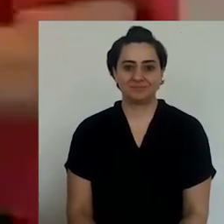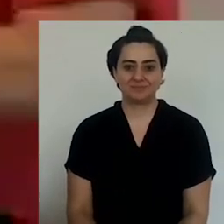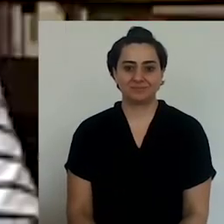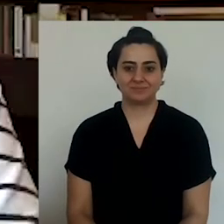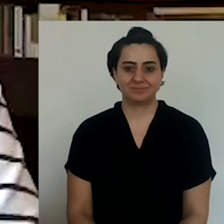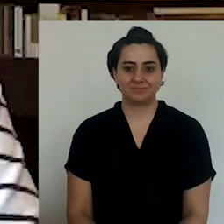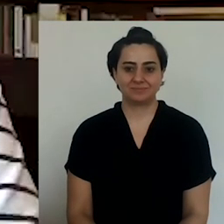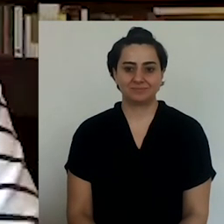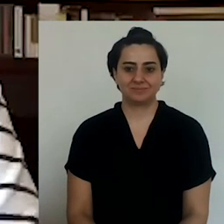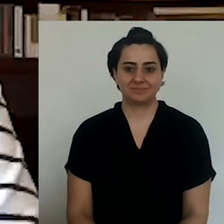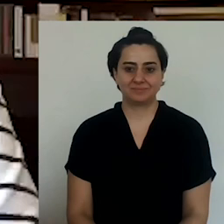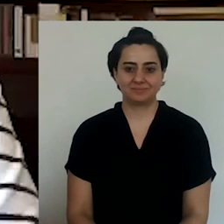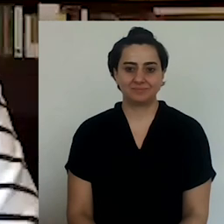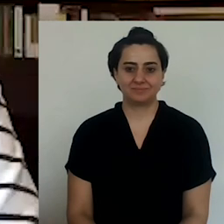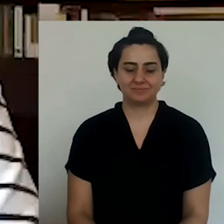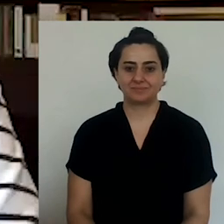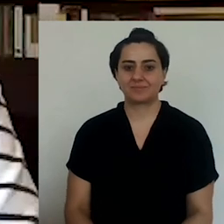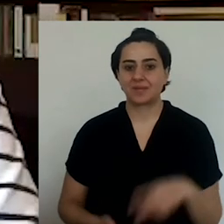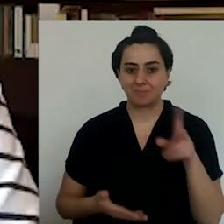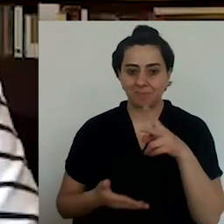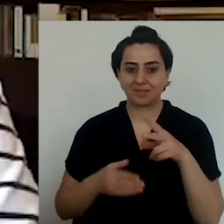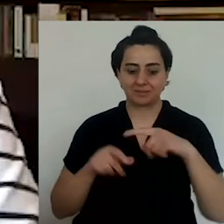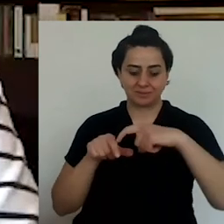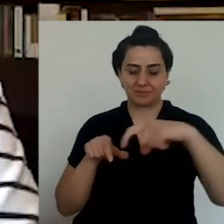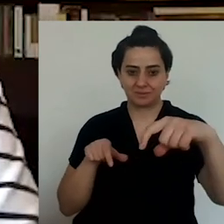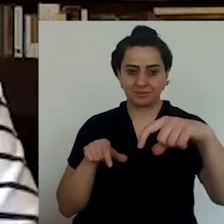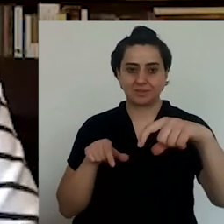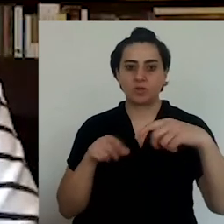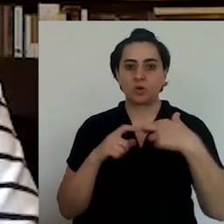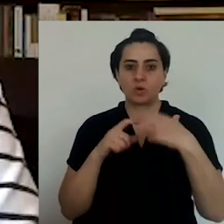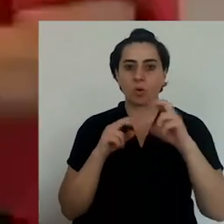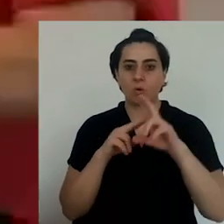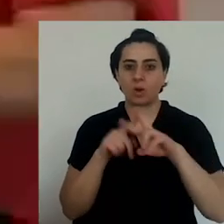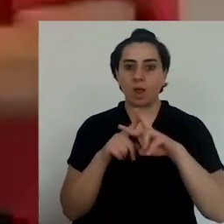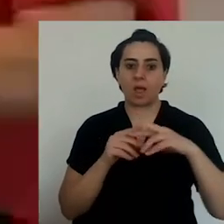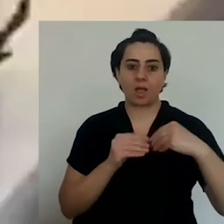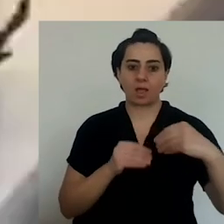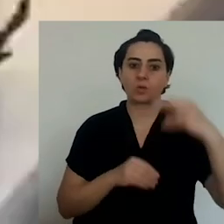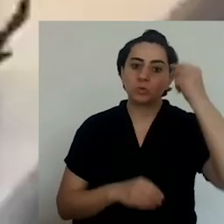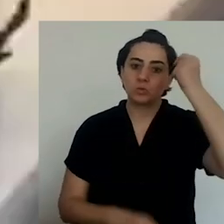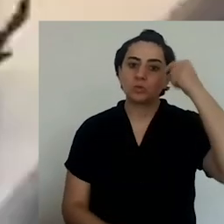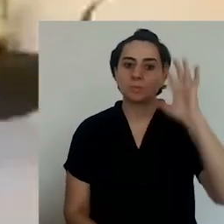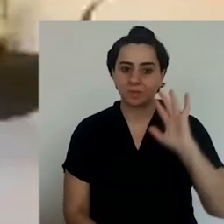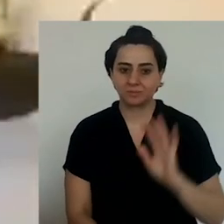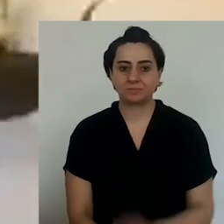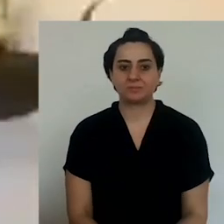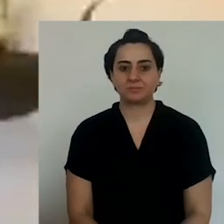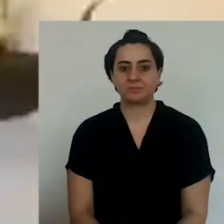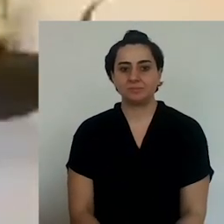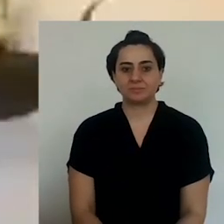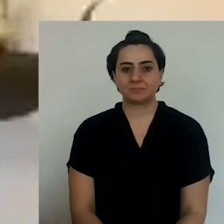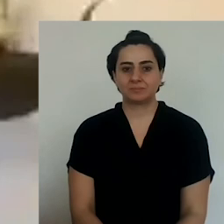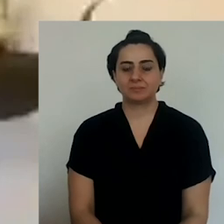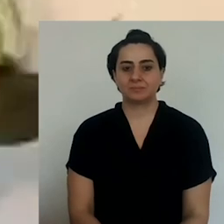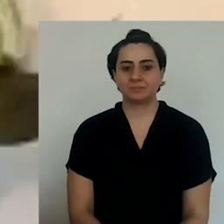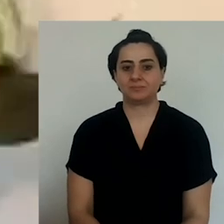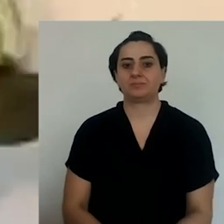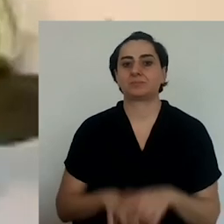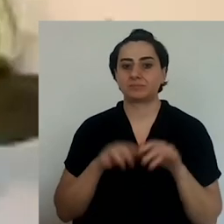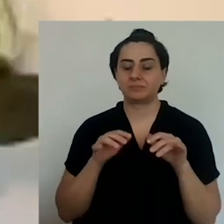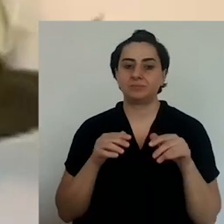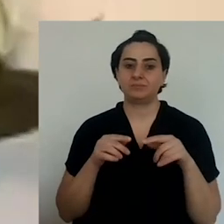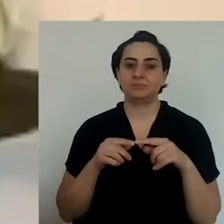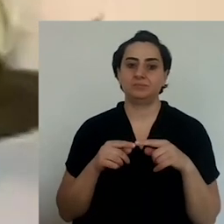And we're going to be talking about gender-based discrimination in the main session. So next to the fish, we should also